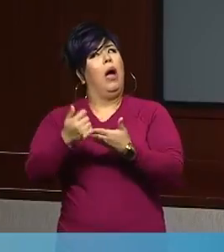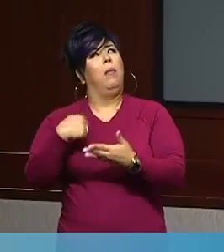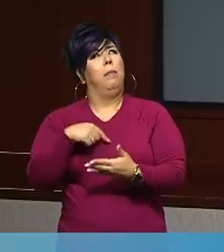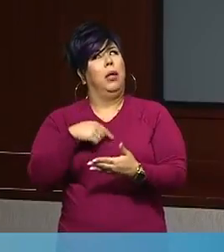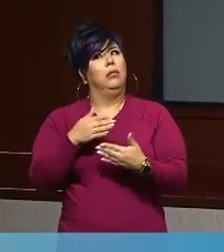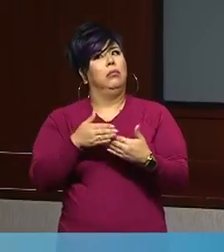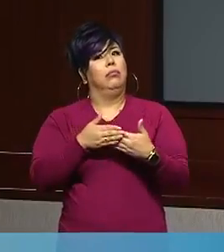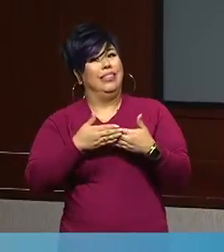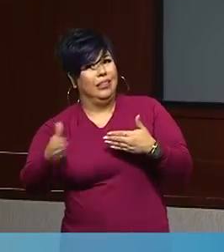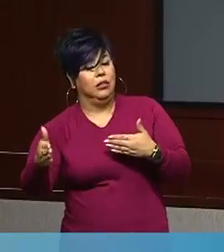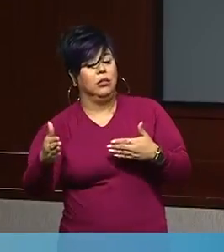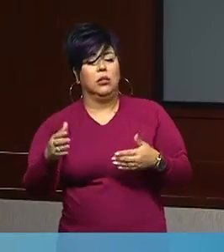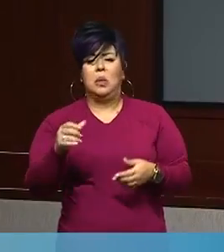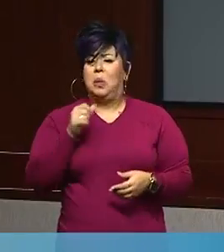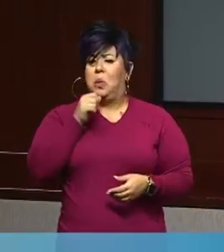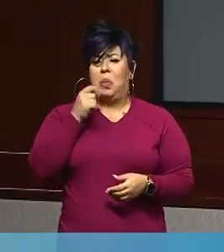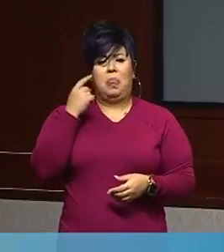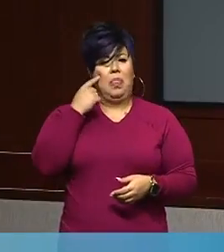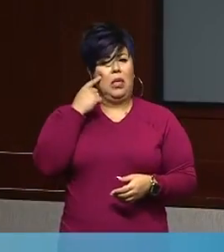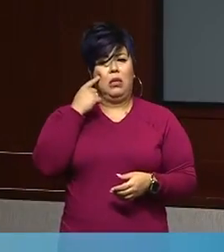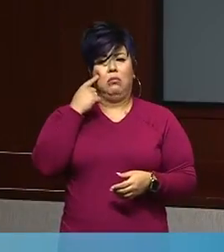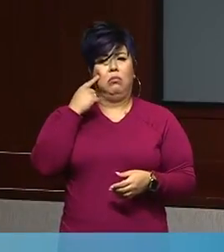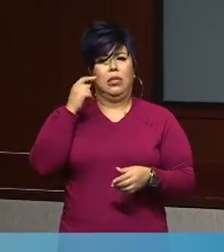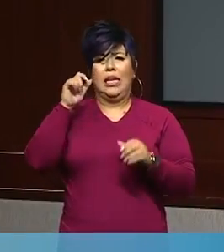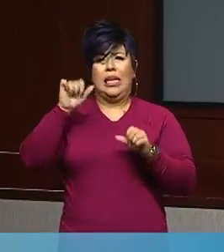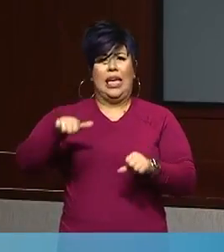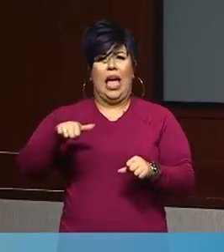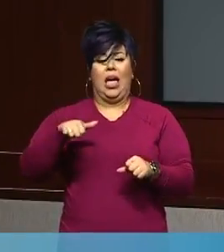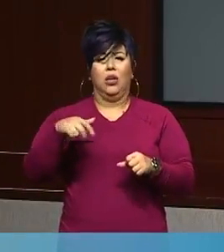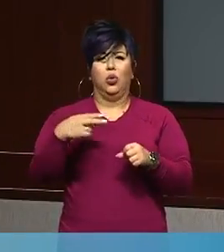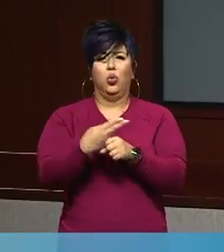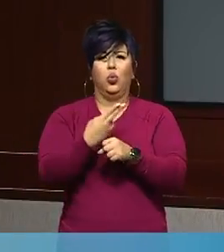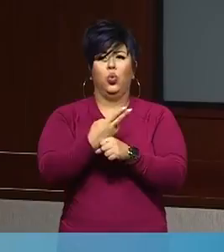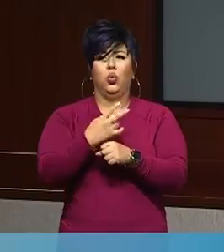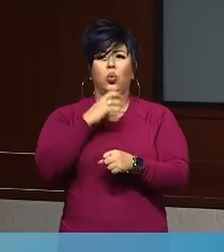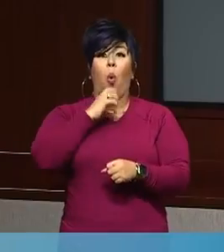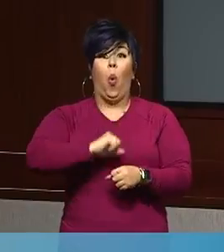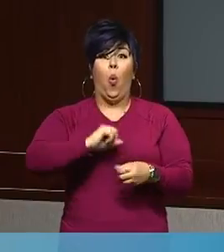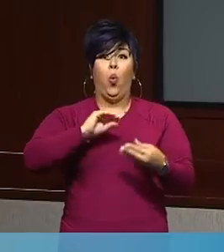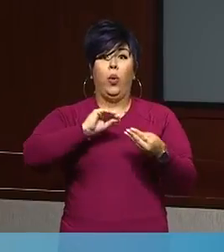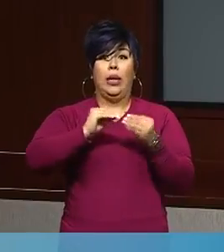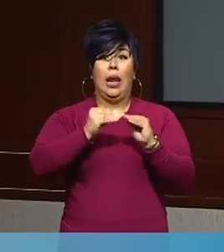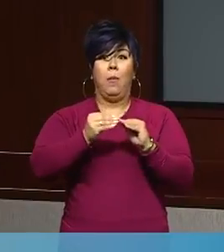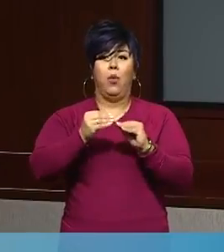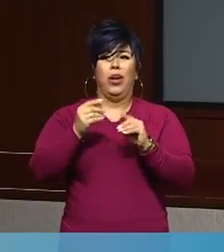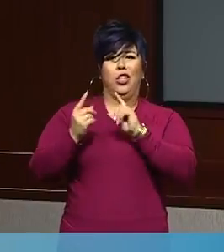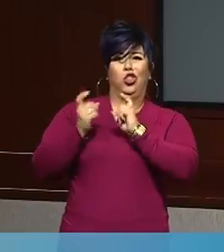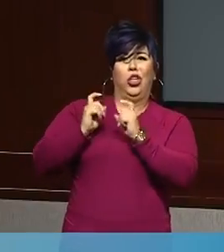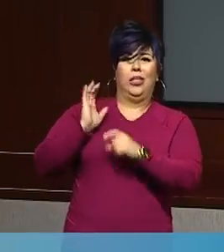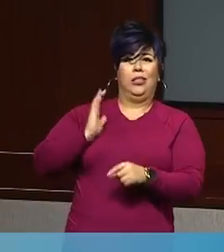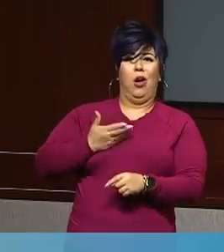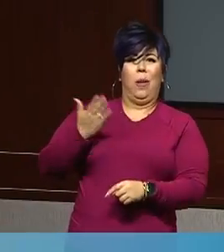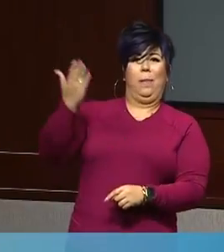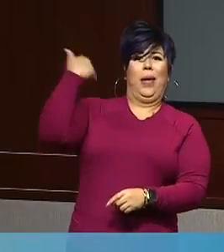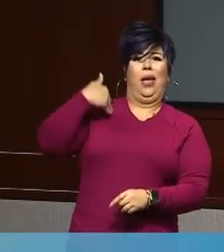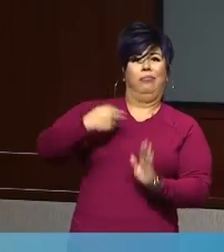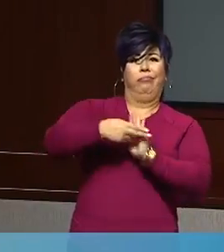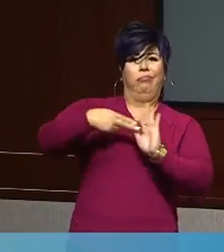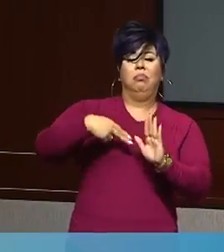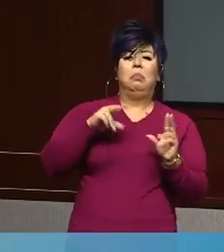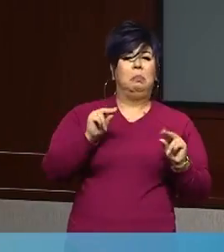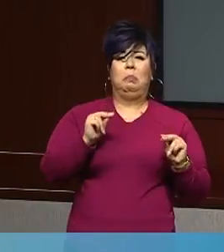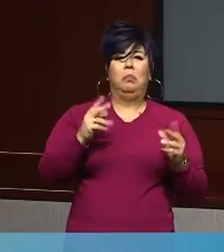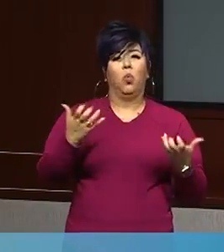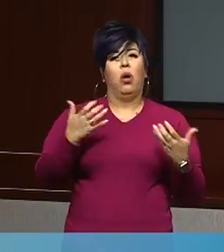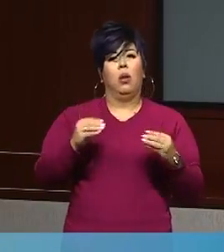for them to take the information that gets backfilled and to adjust any stuff in the past because we're moving on to